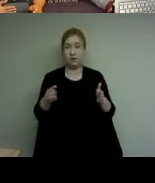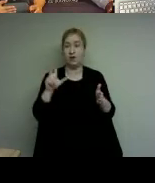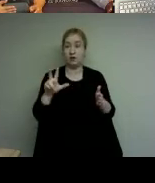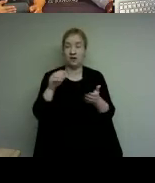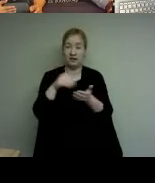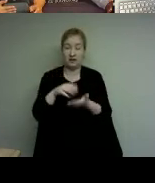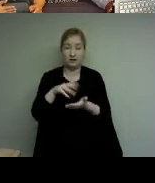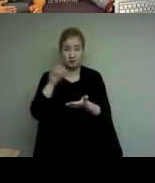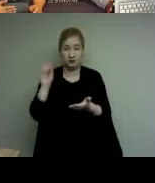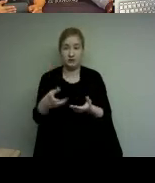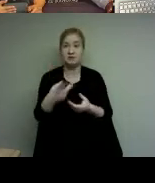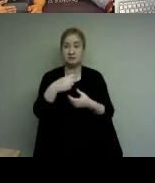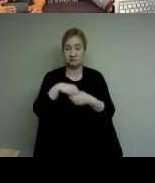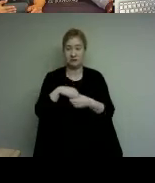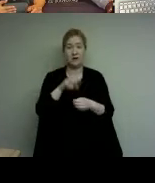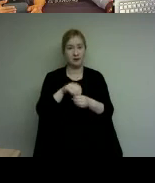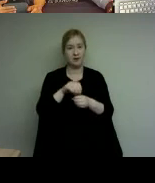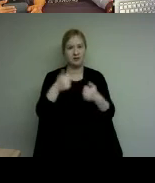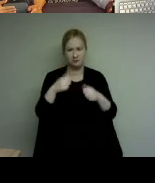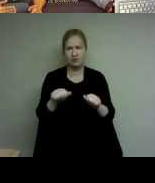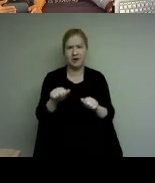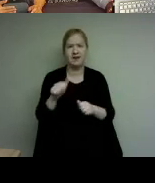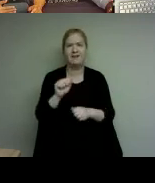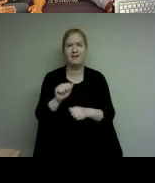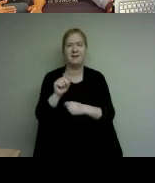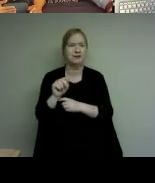in this try a trade north project